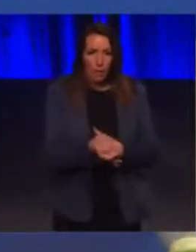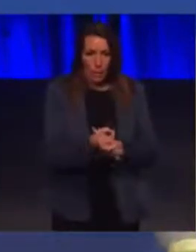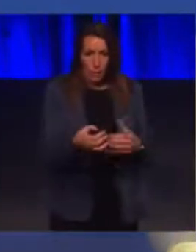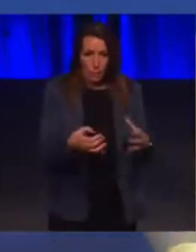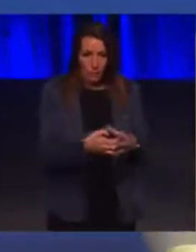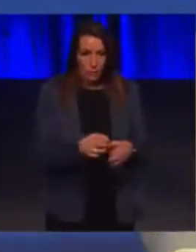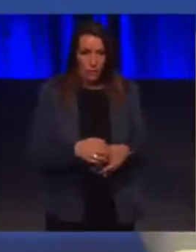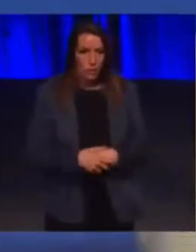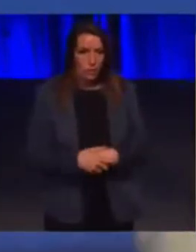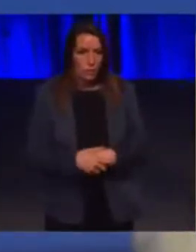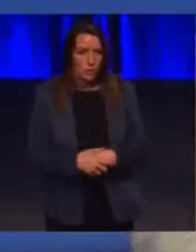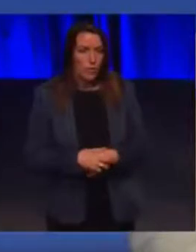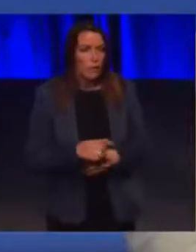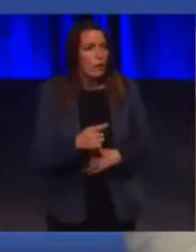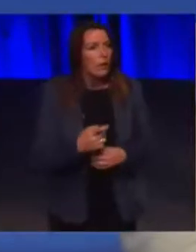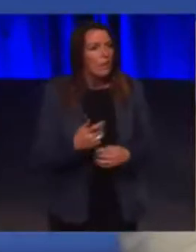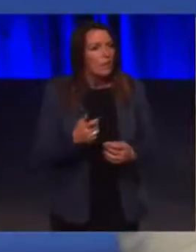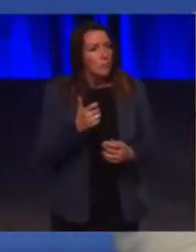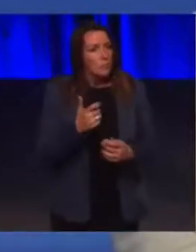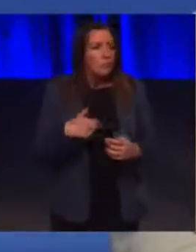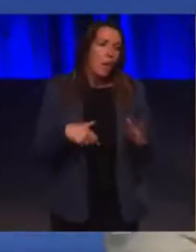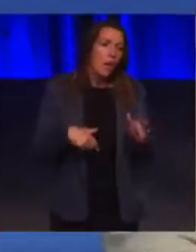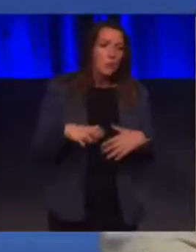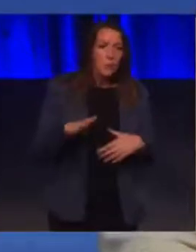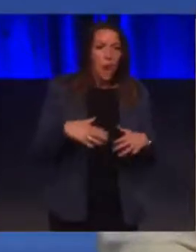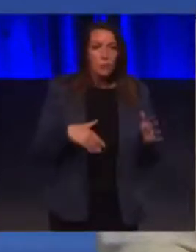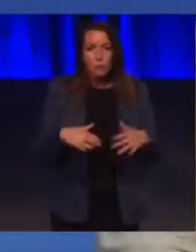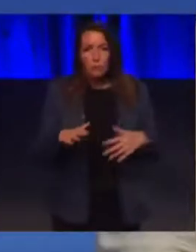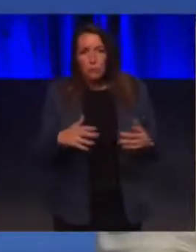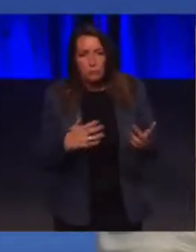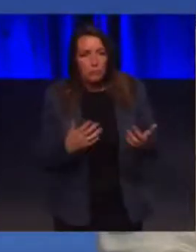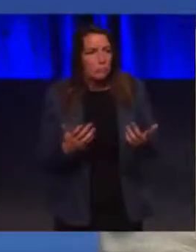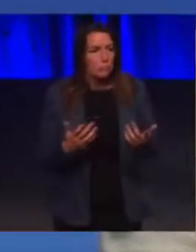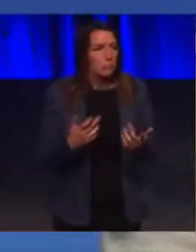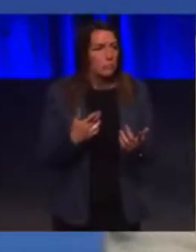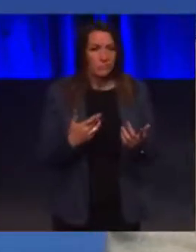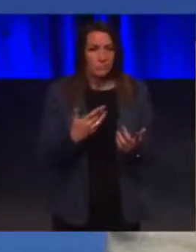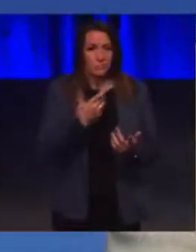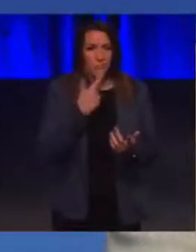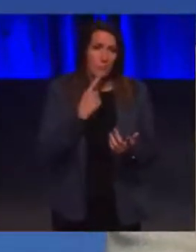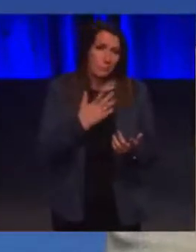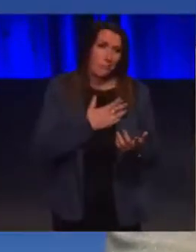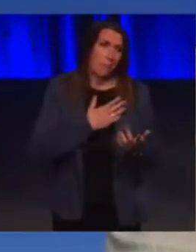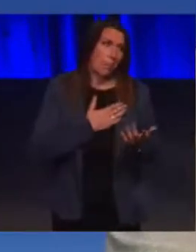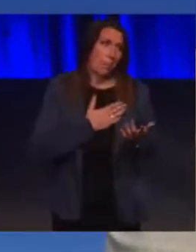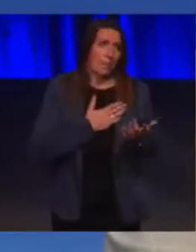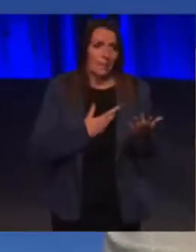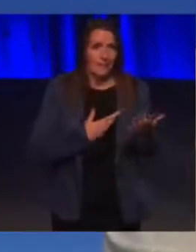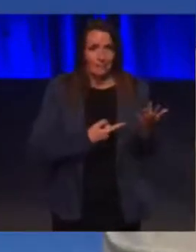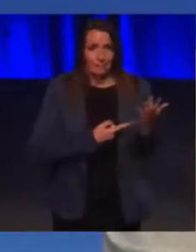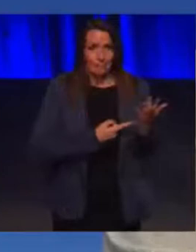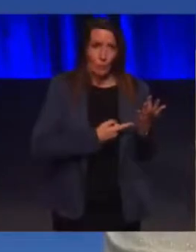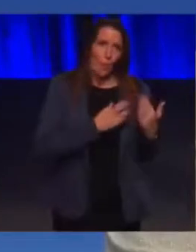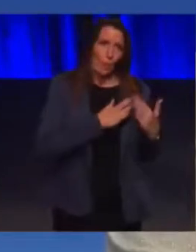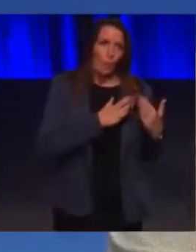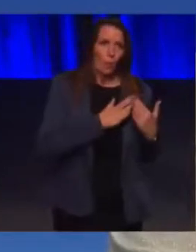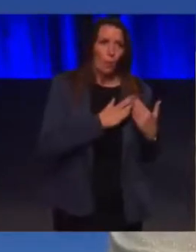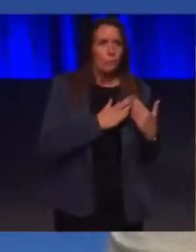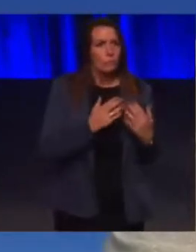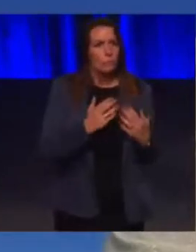go and spend a penny when we're out and about. Most people prefer their own loo at home but that shouldn't be people's only option.